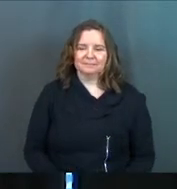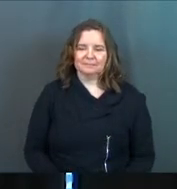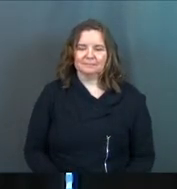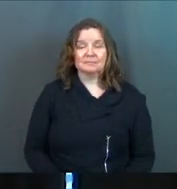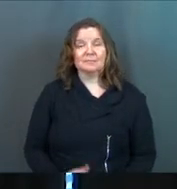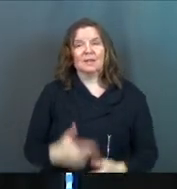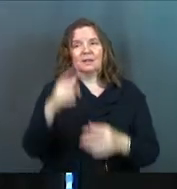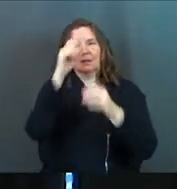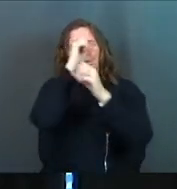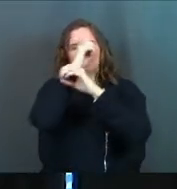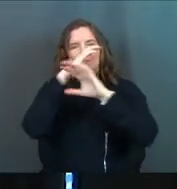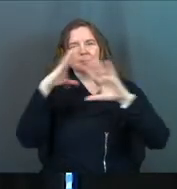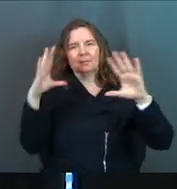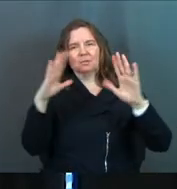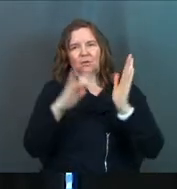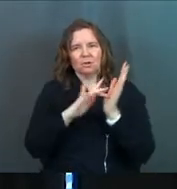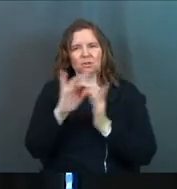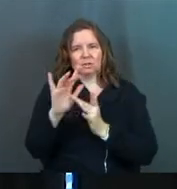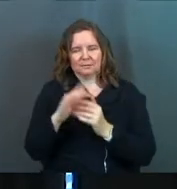Get the big picture on Jesus.